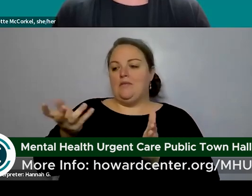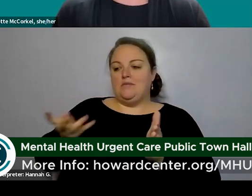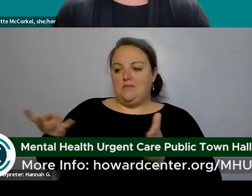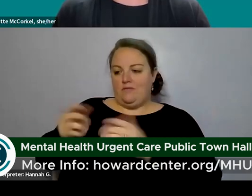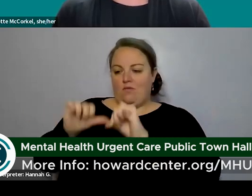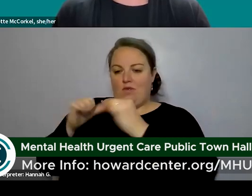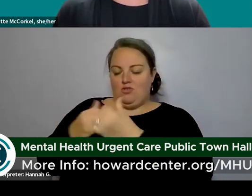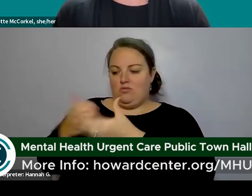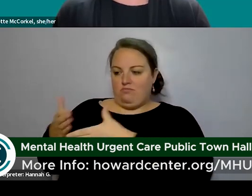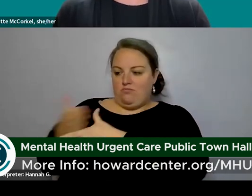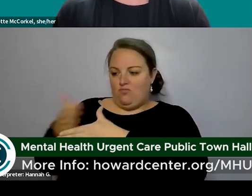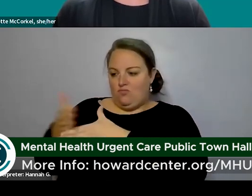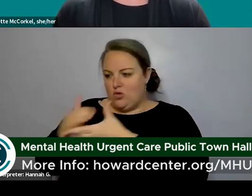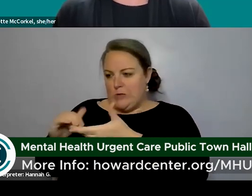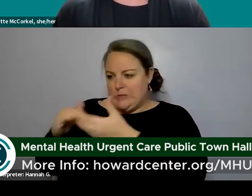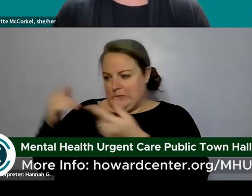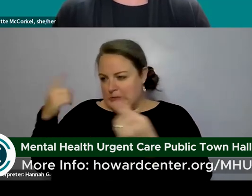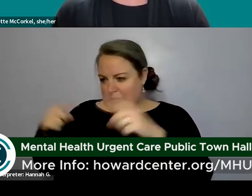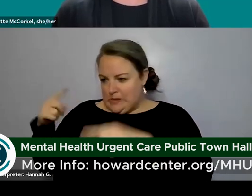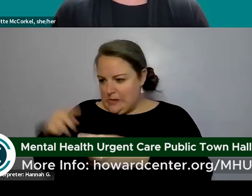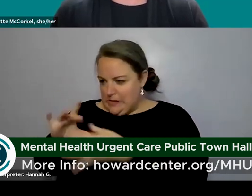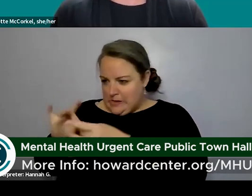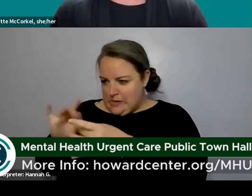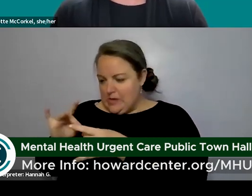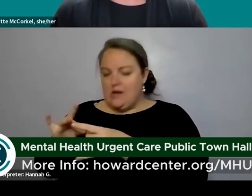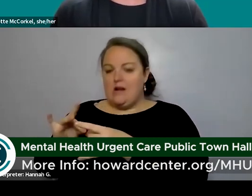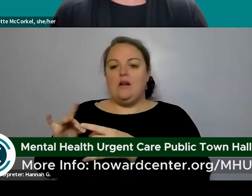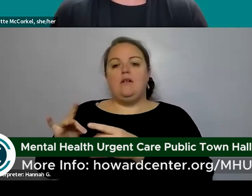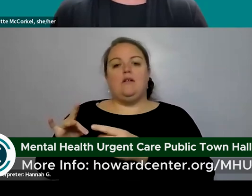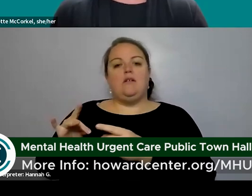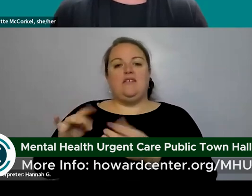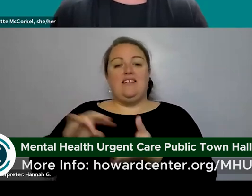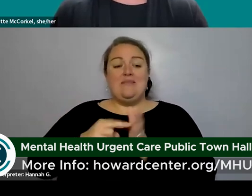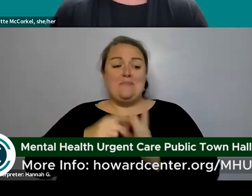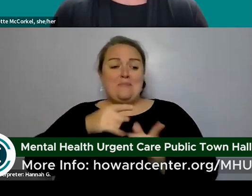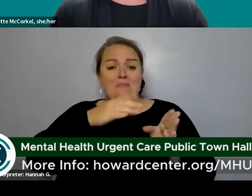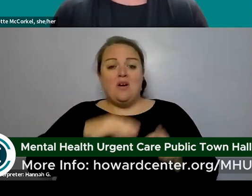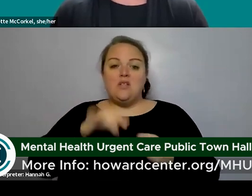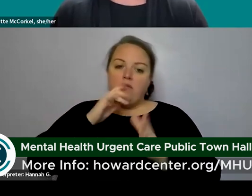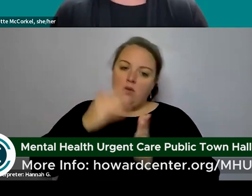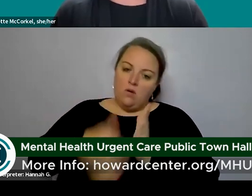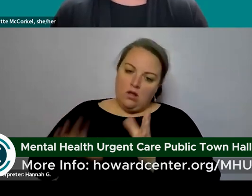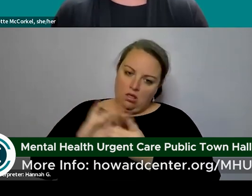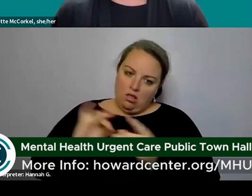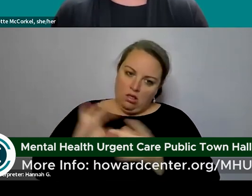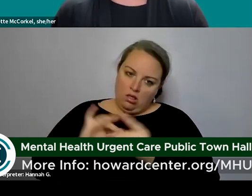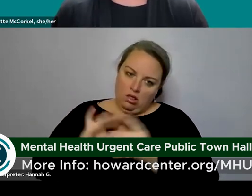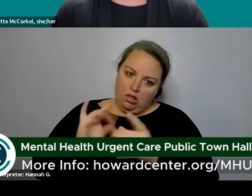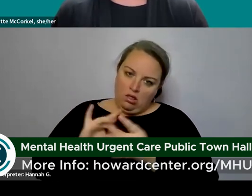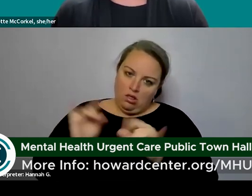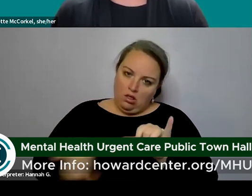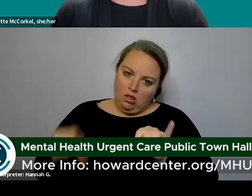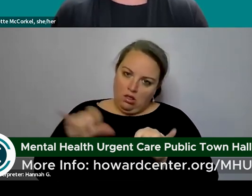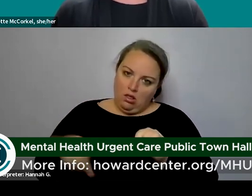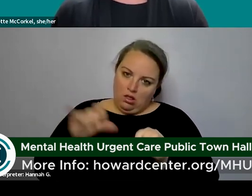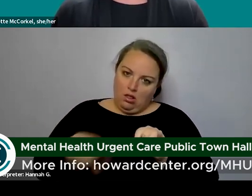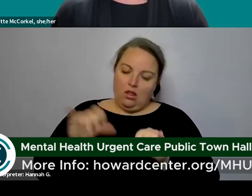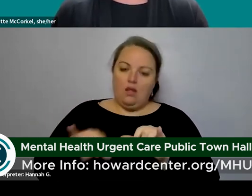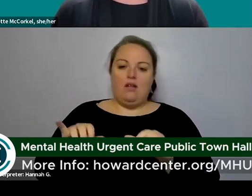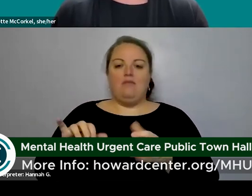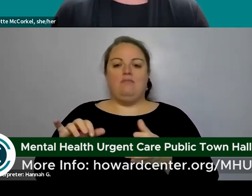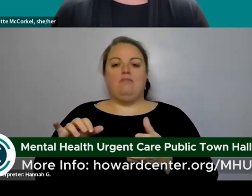can have to not have to repeat their story again and again and can have what would feel like a seamless experience